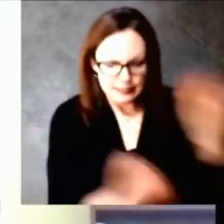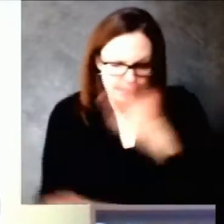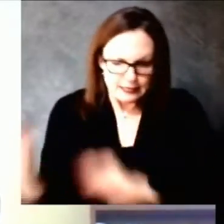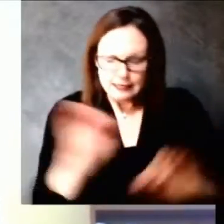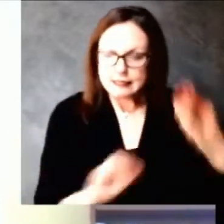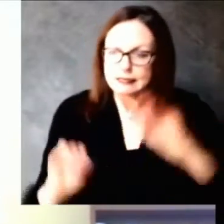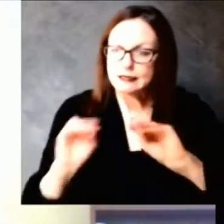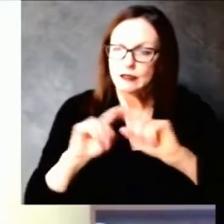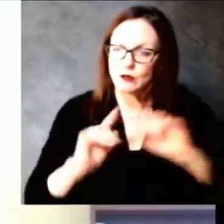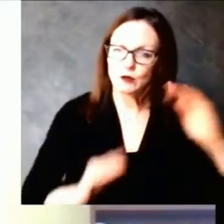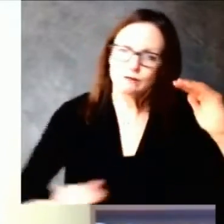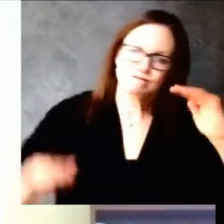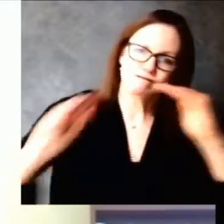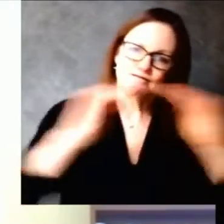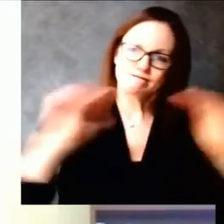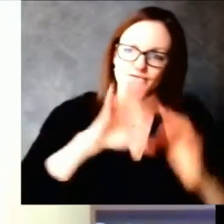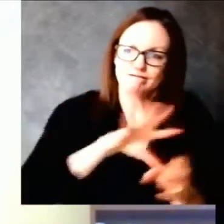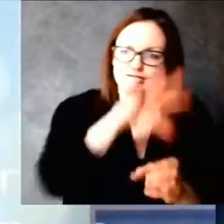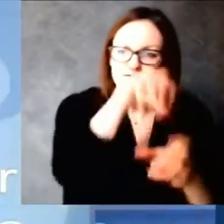through other mechanisms